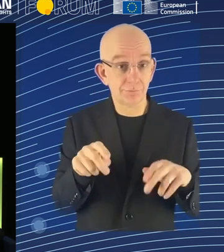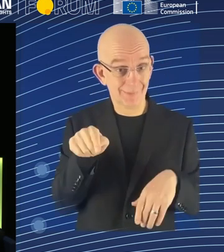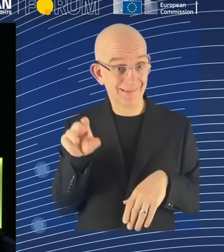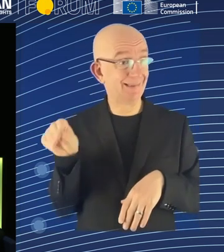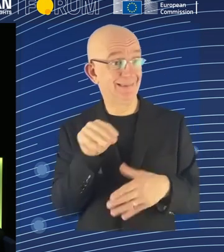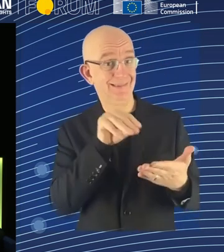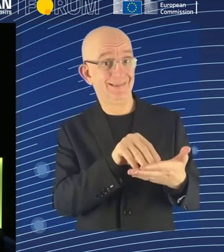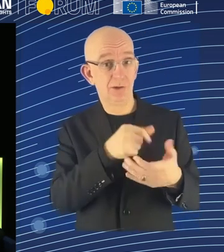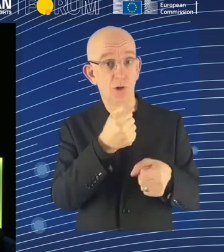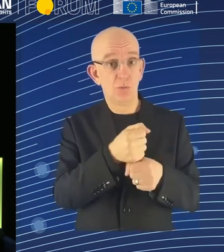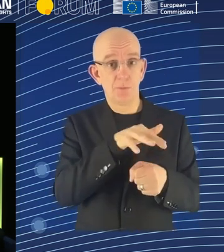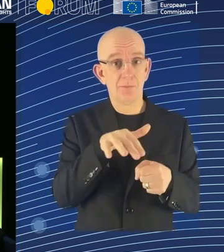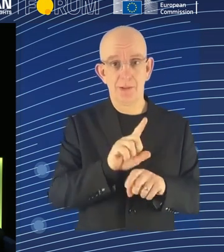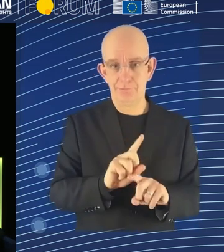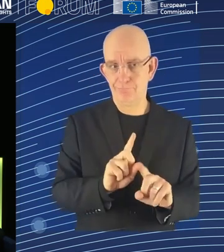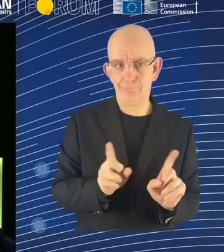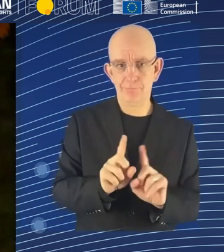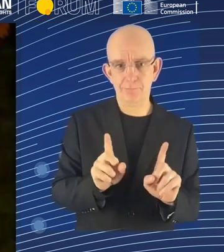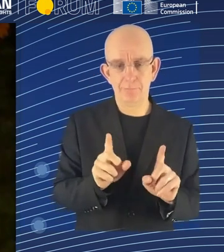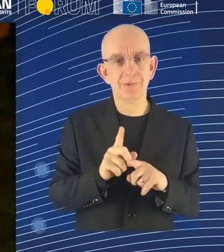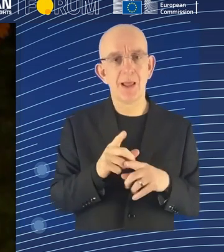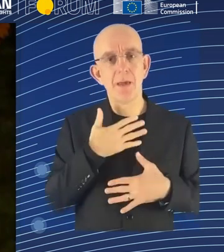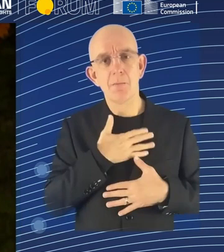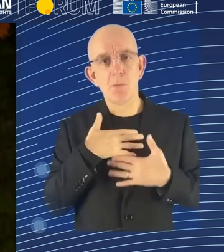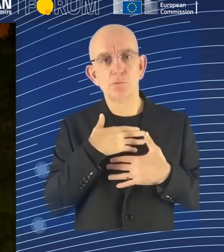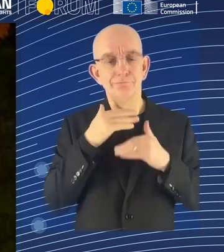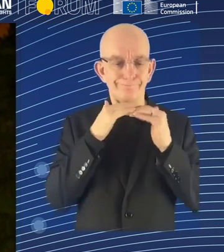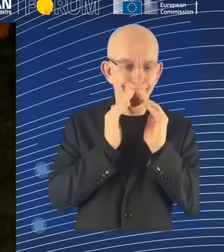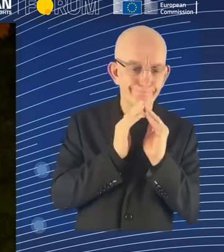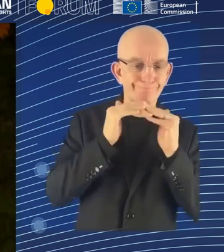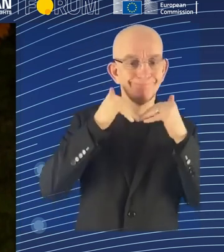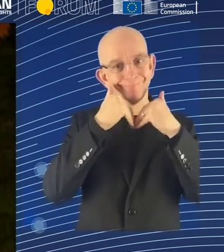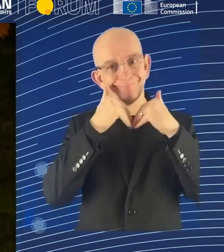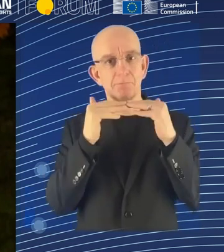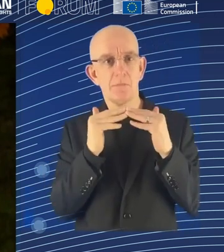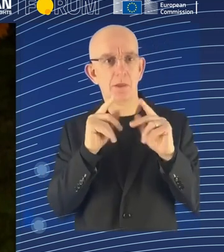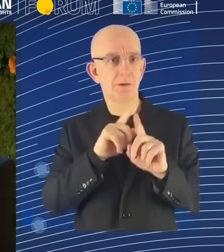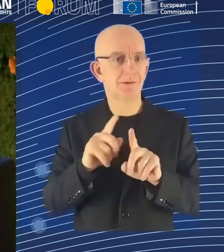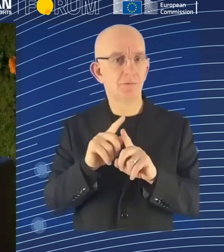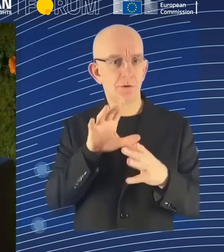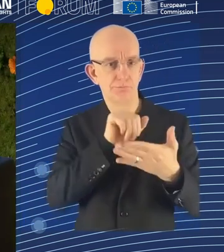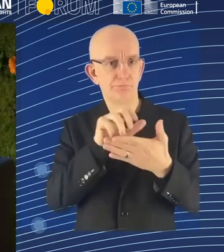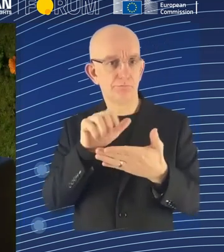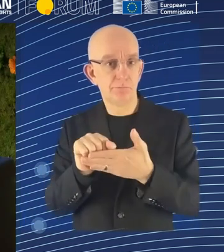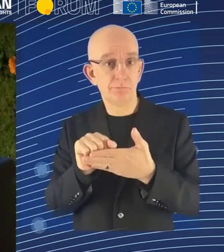on a blacklist in the employment context. Right. Right. Thank you. Thank you. An applause.